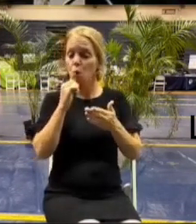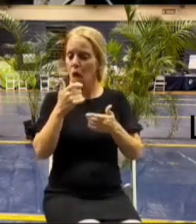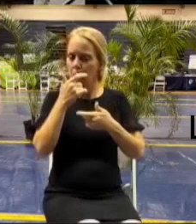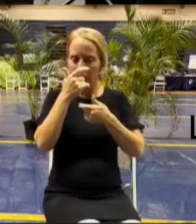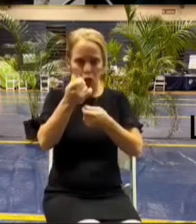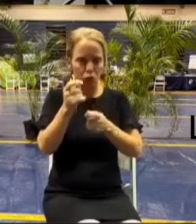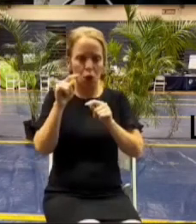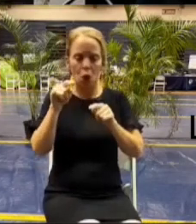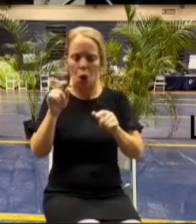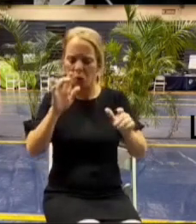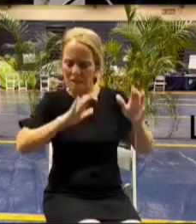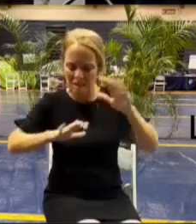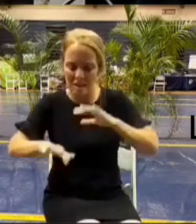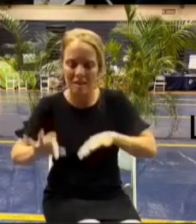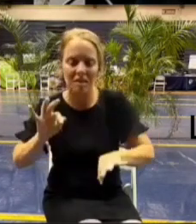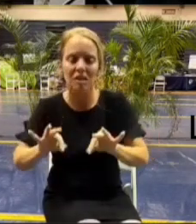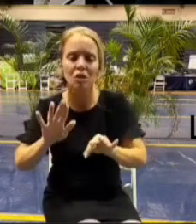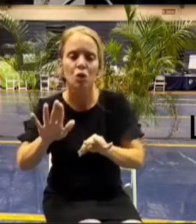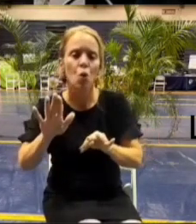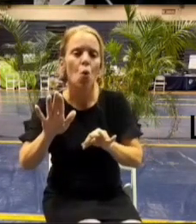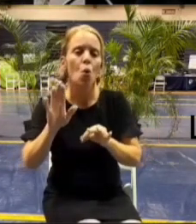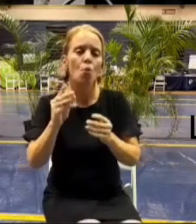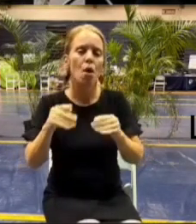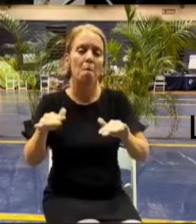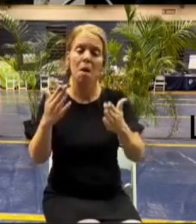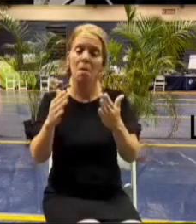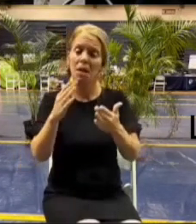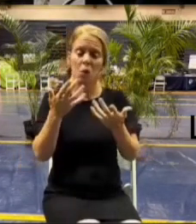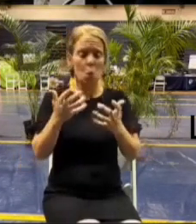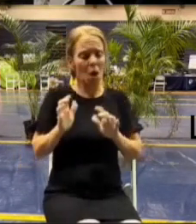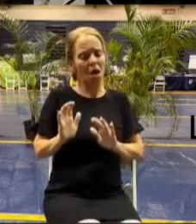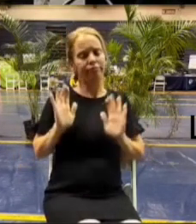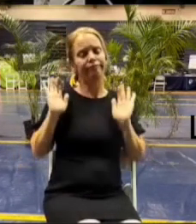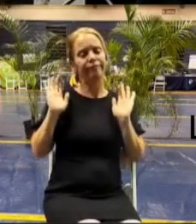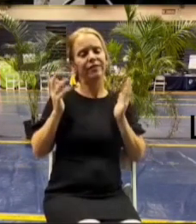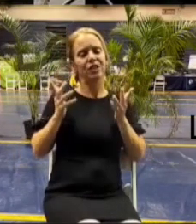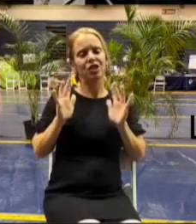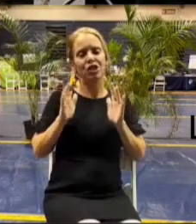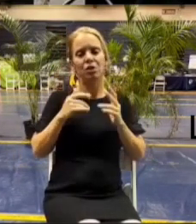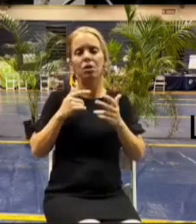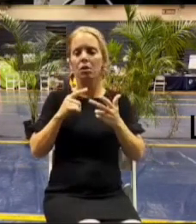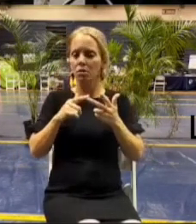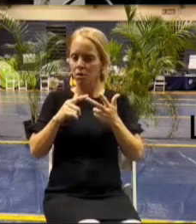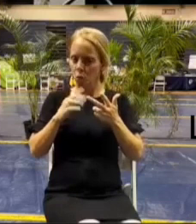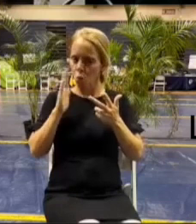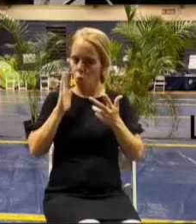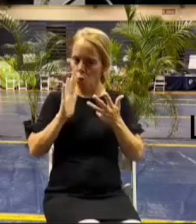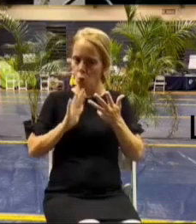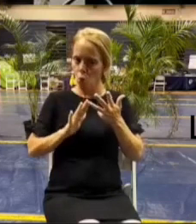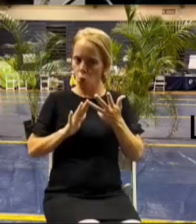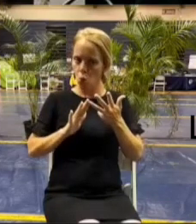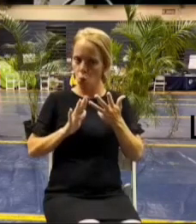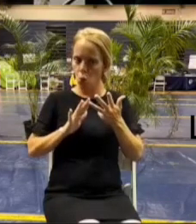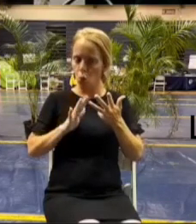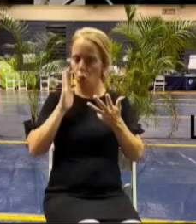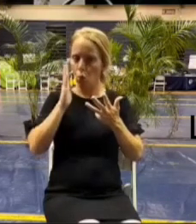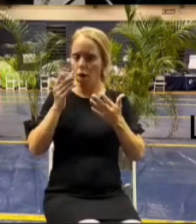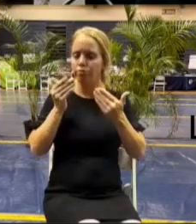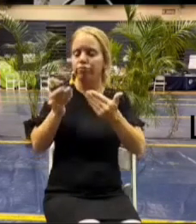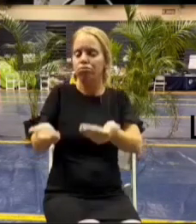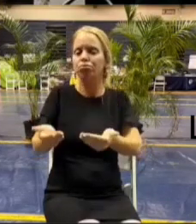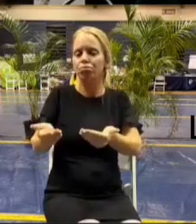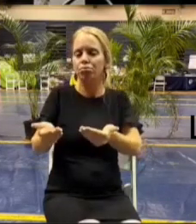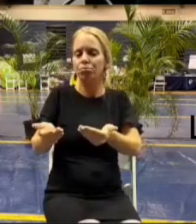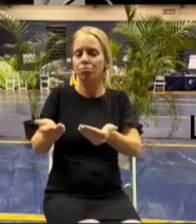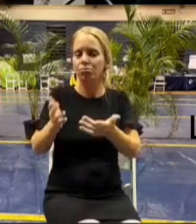we're just going to put you right on the runway and get your debris removed now because you're on the runway it doesn't mean you're going to stop